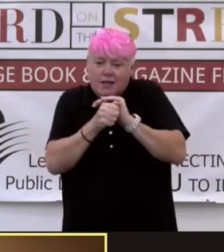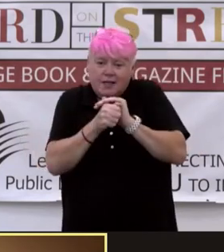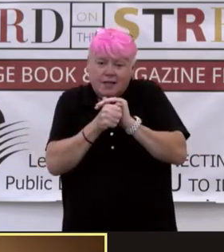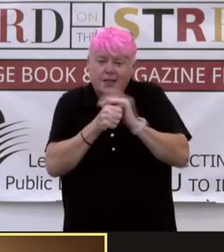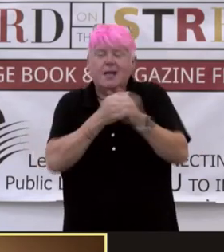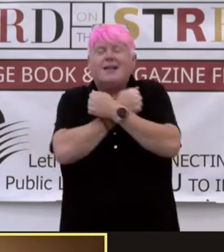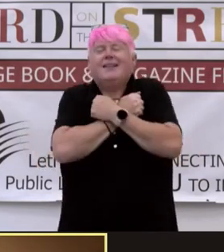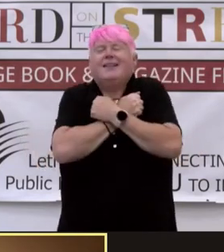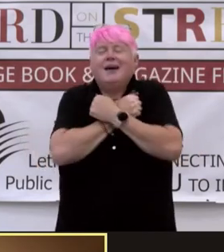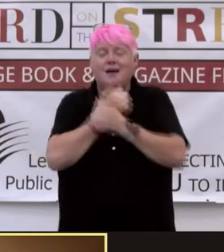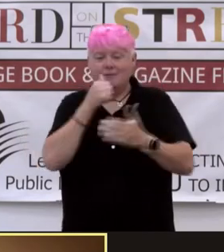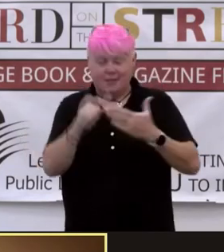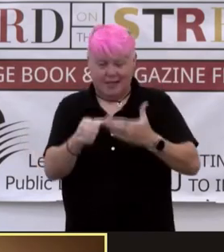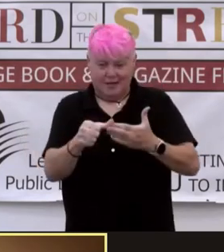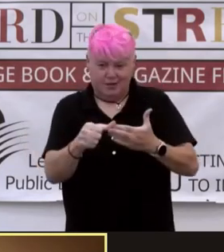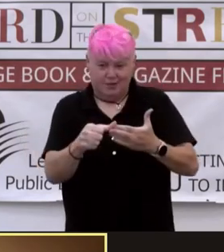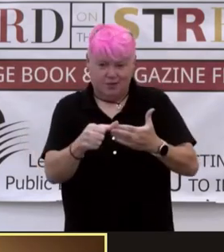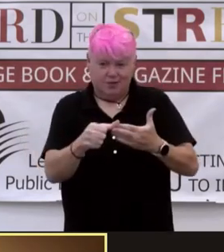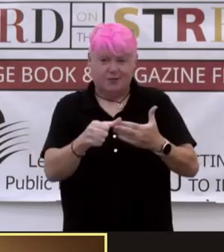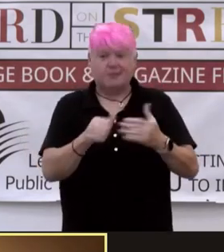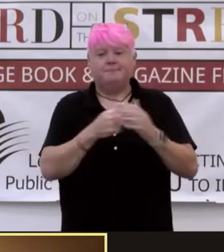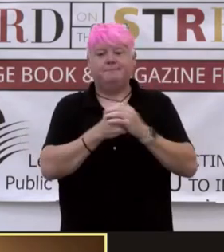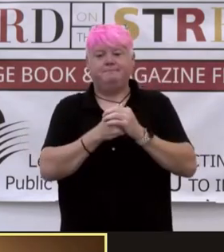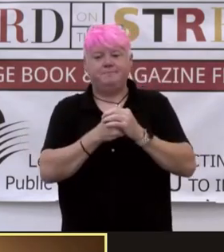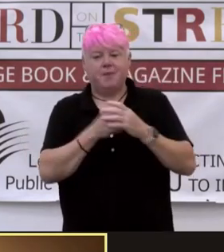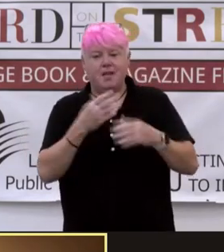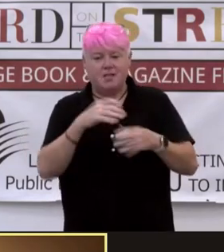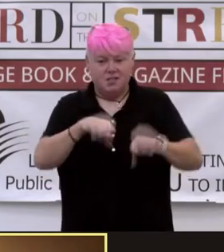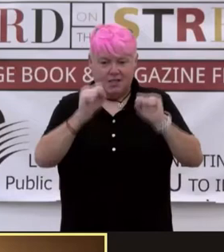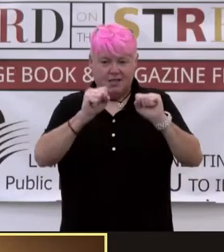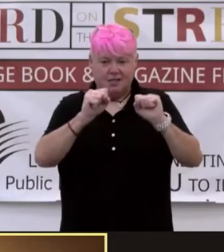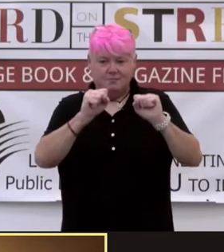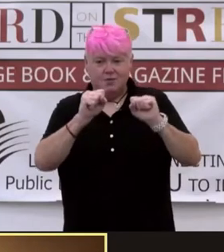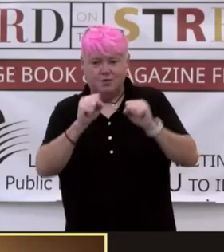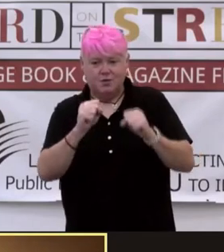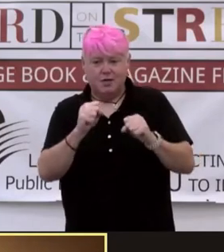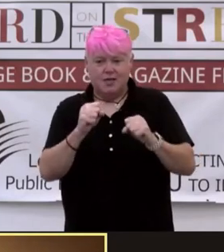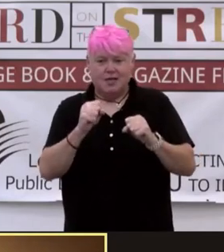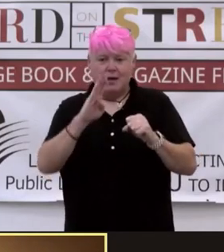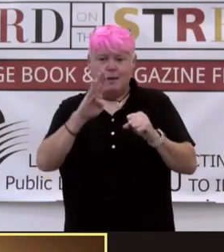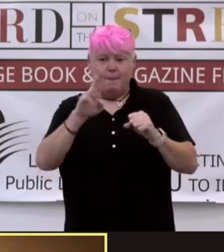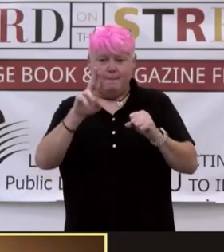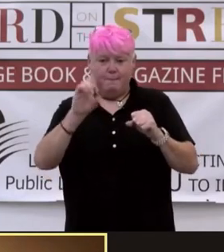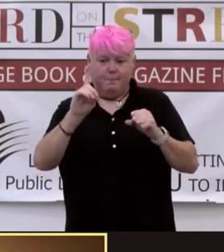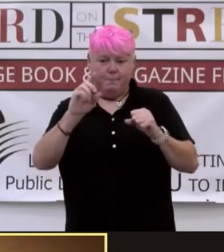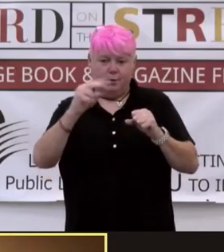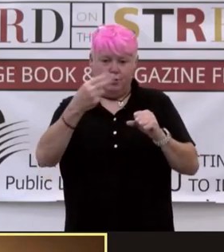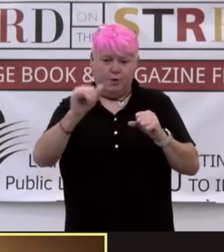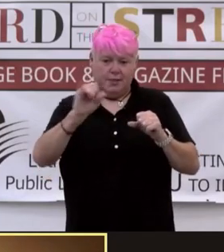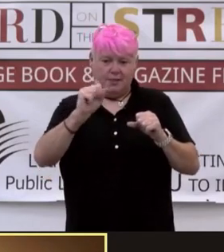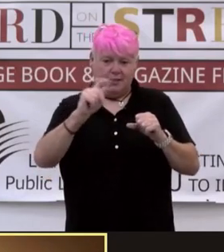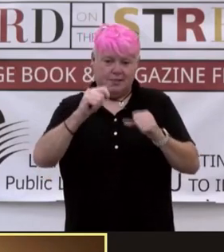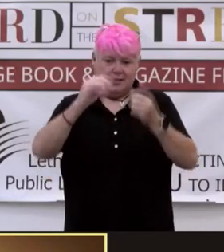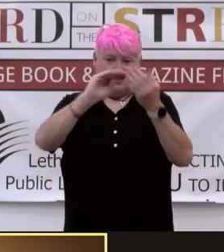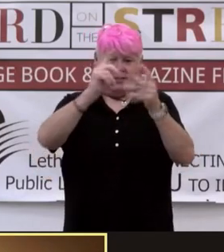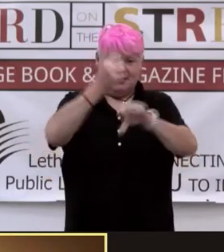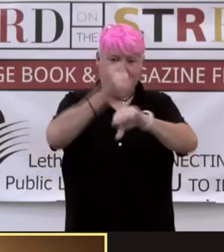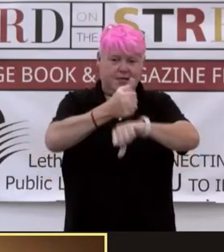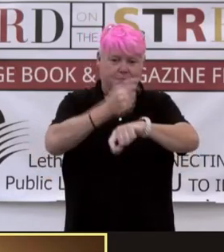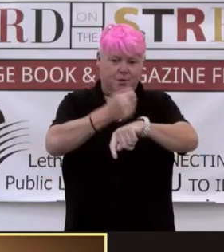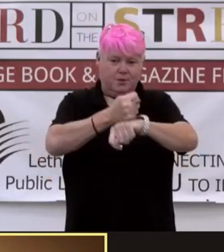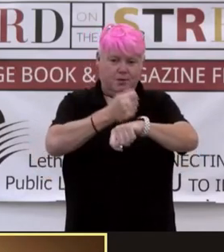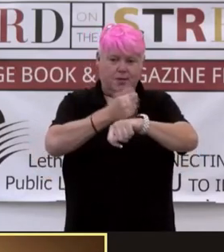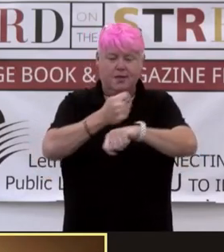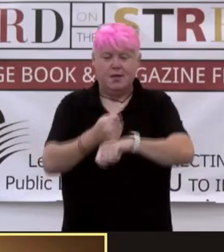city from the people she shelters. She takes him to a Buddhist temple on a leafy hill in southern Noor where cats gather after